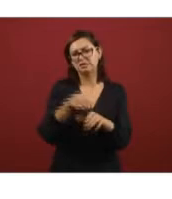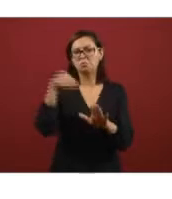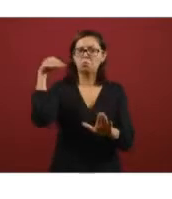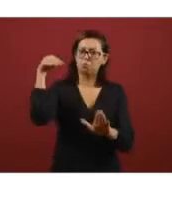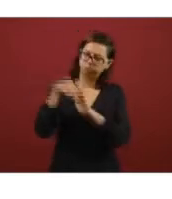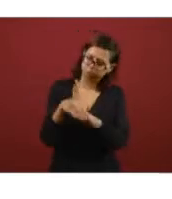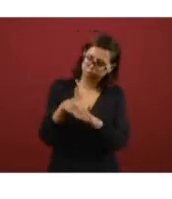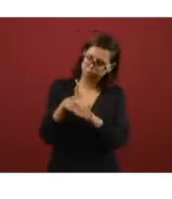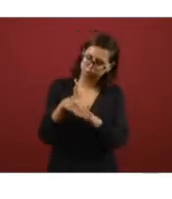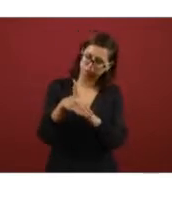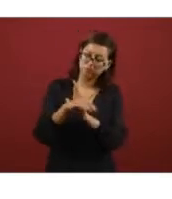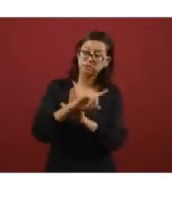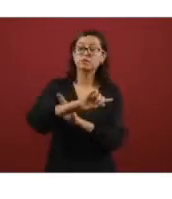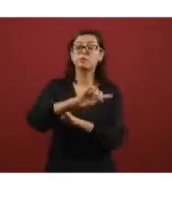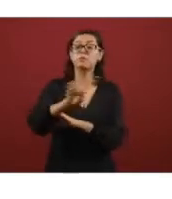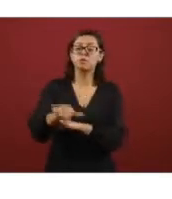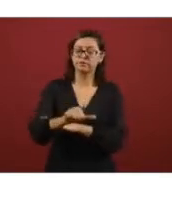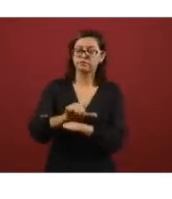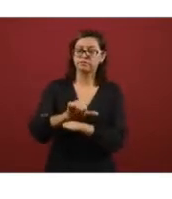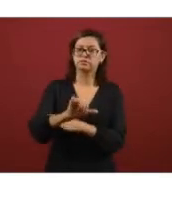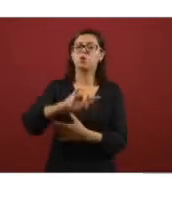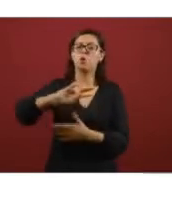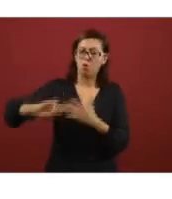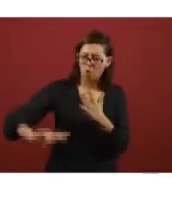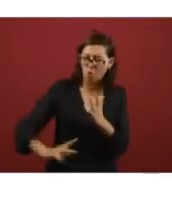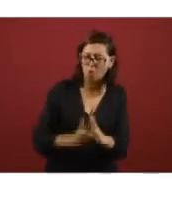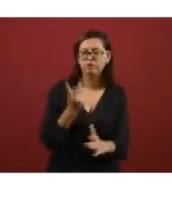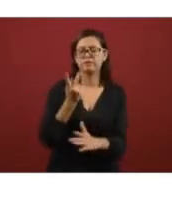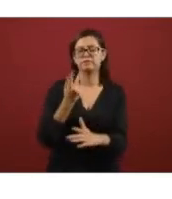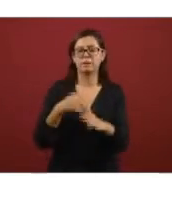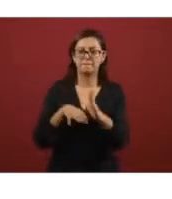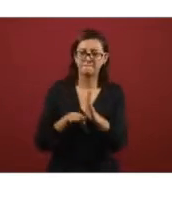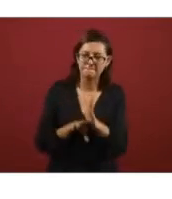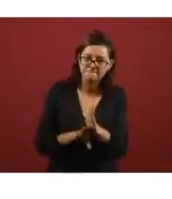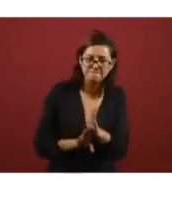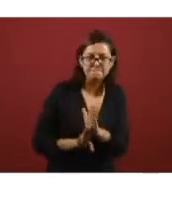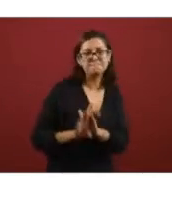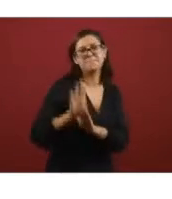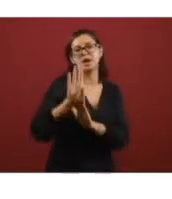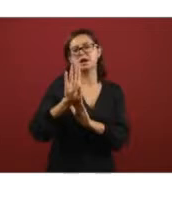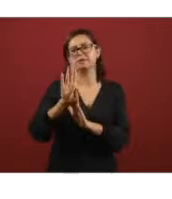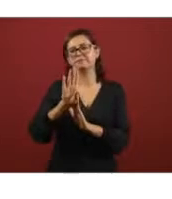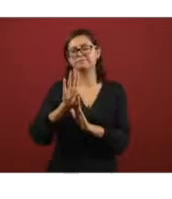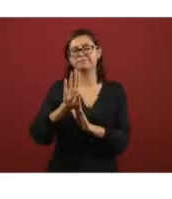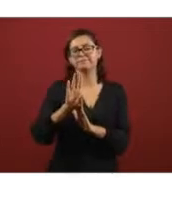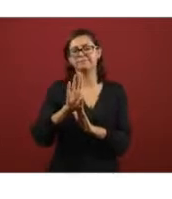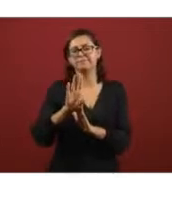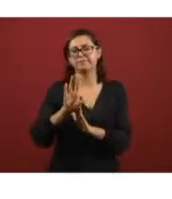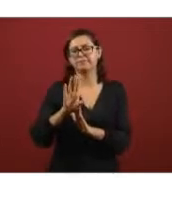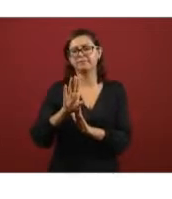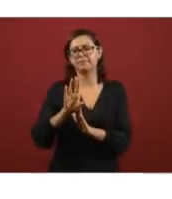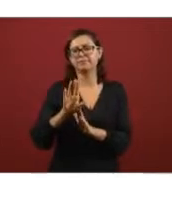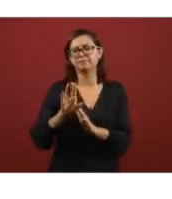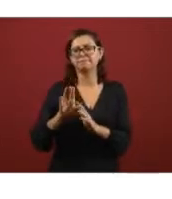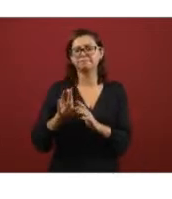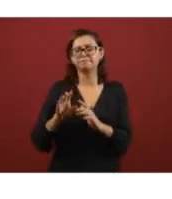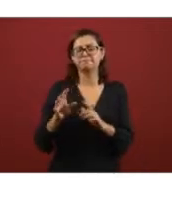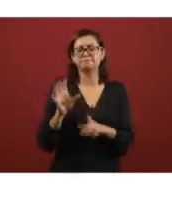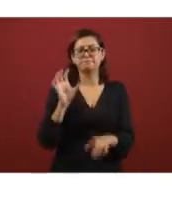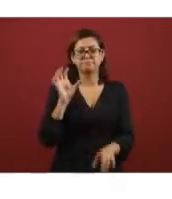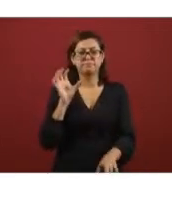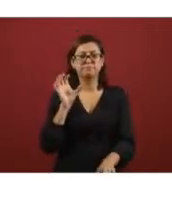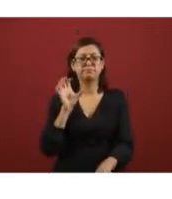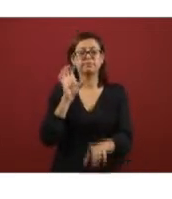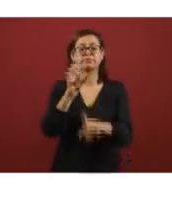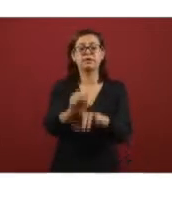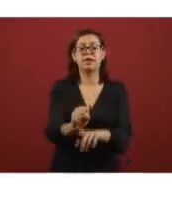and then posteriorly the prognosis is an increase up